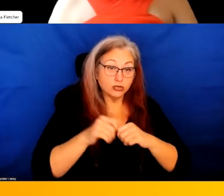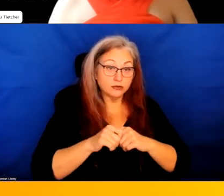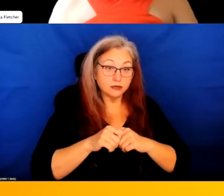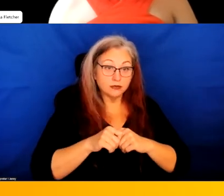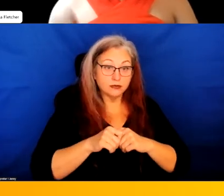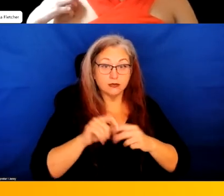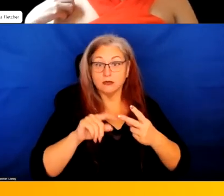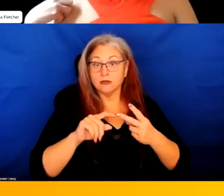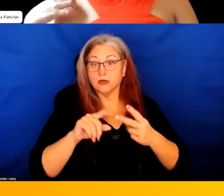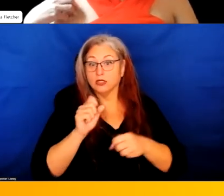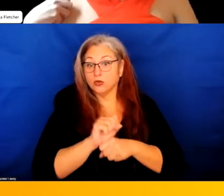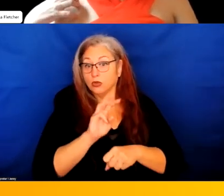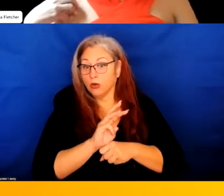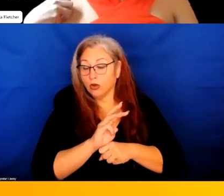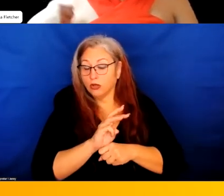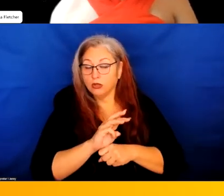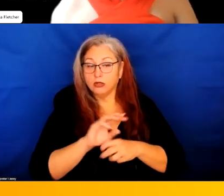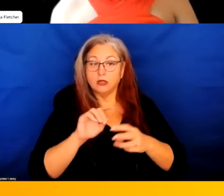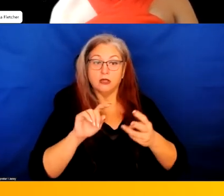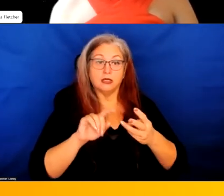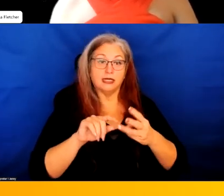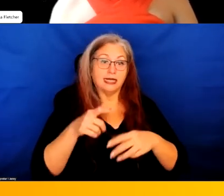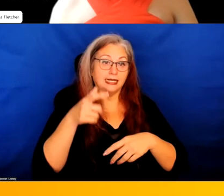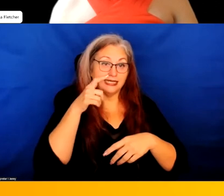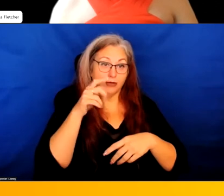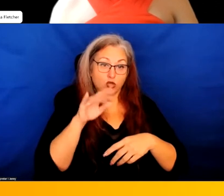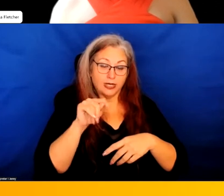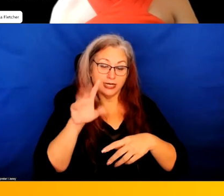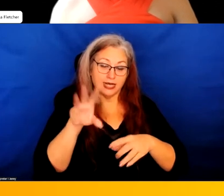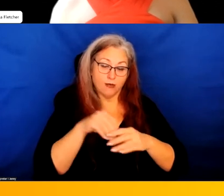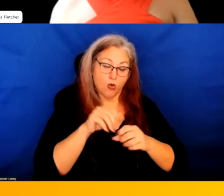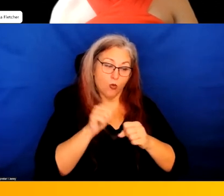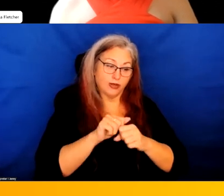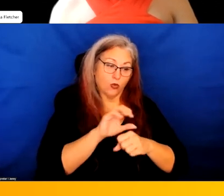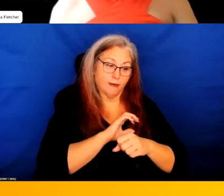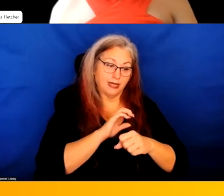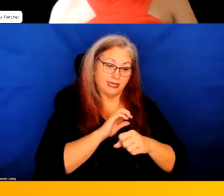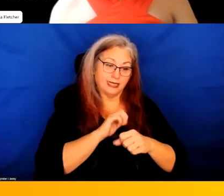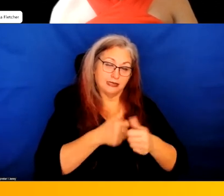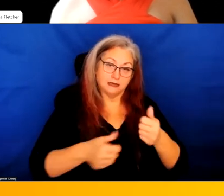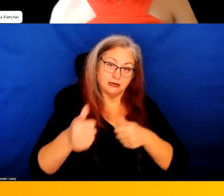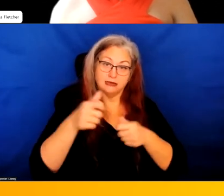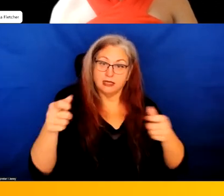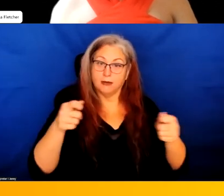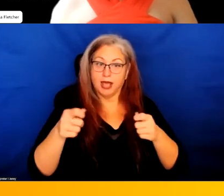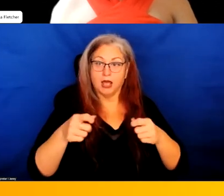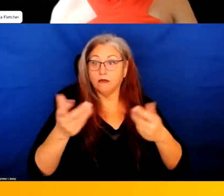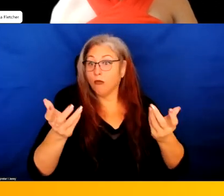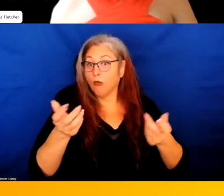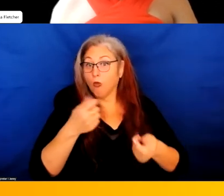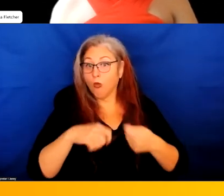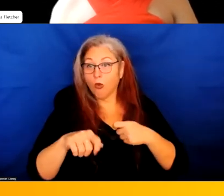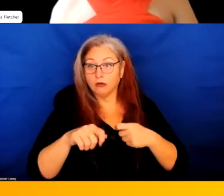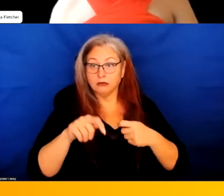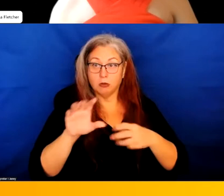Is there a social worker in the dispatch unit with the police command? Or, you know,